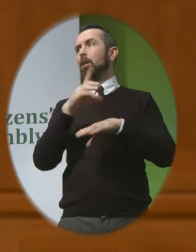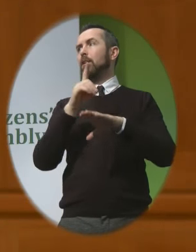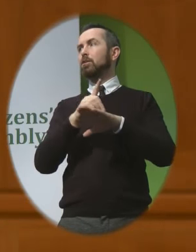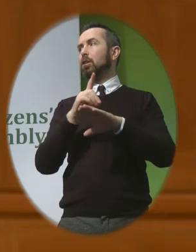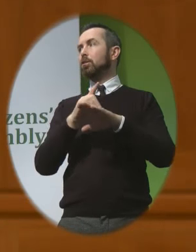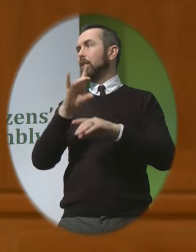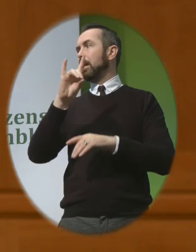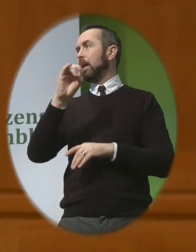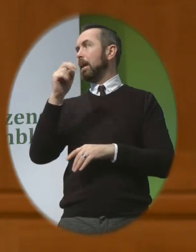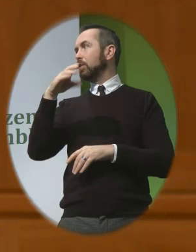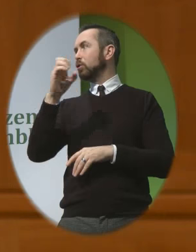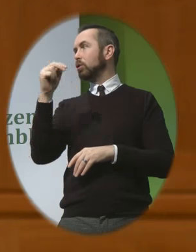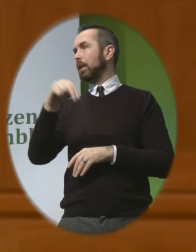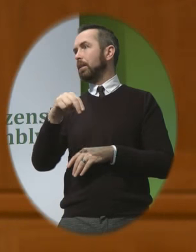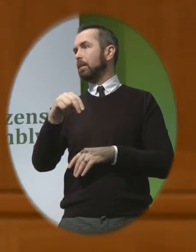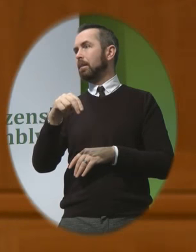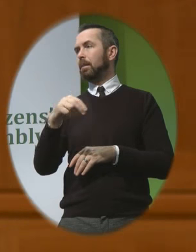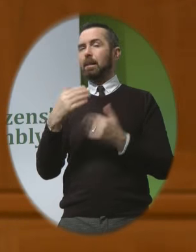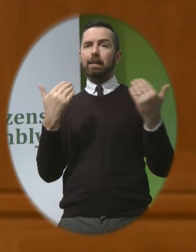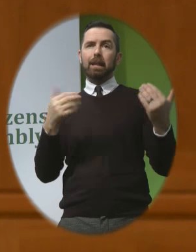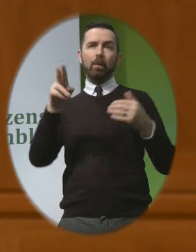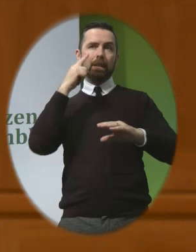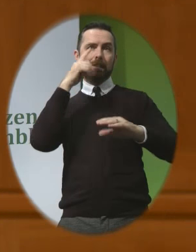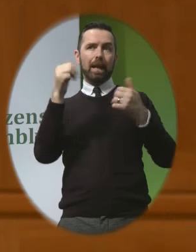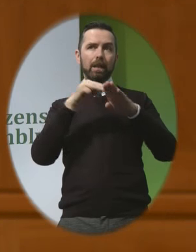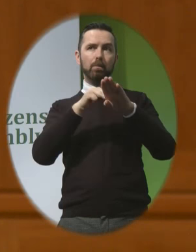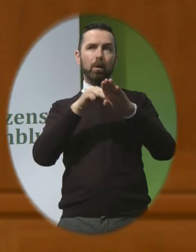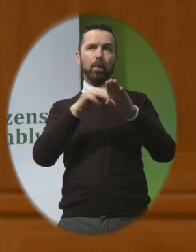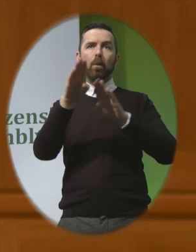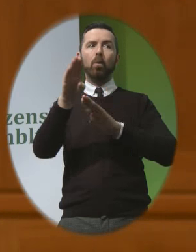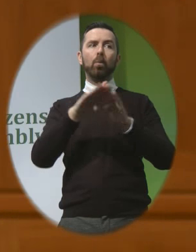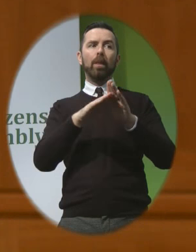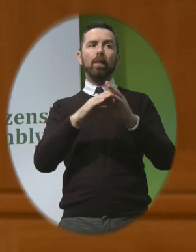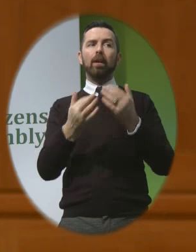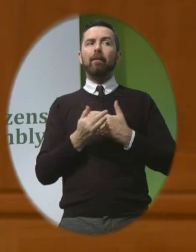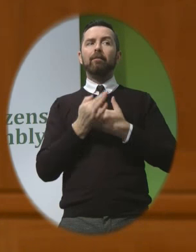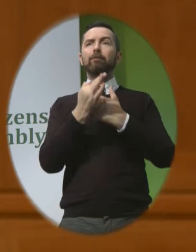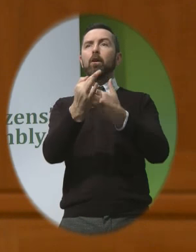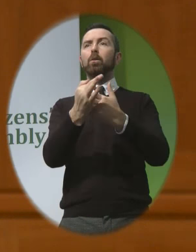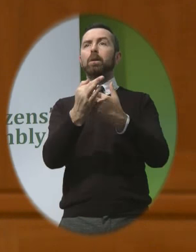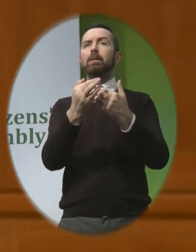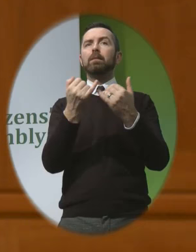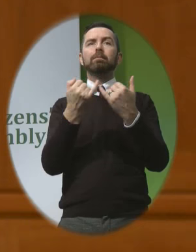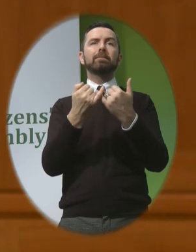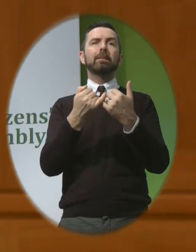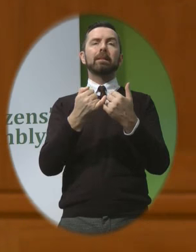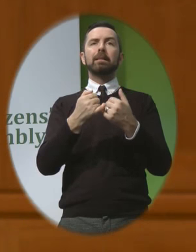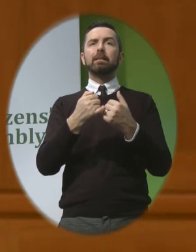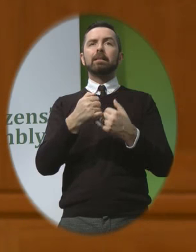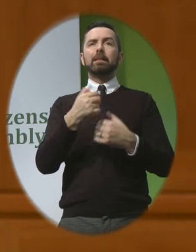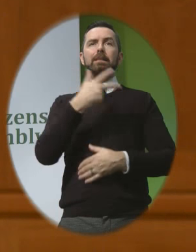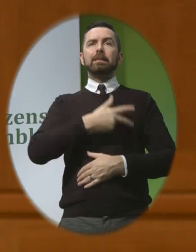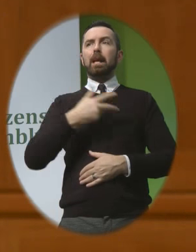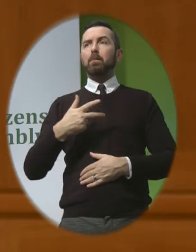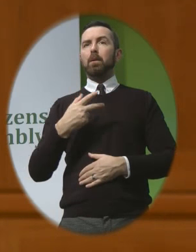Henschen Now, do you see any problem with following the likes of Denmark Whereby they are actively pursuing